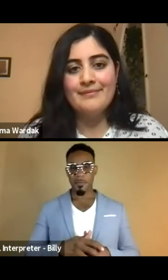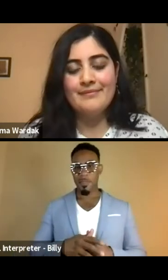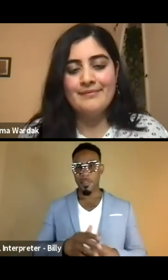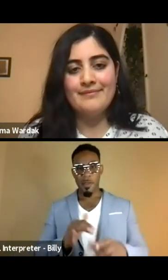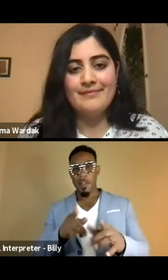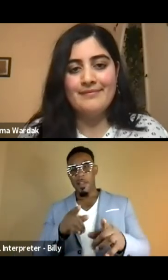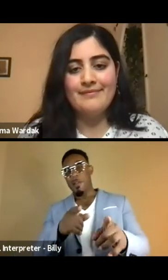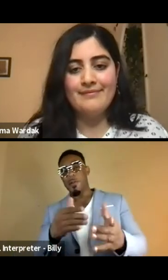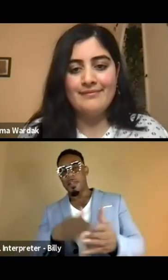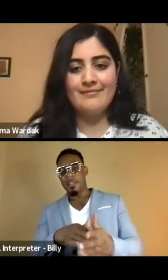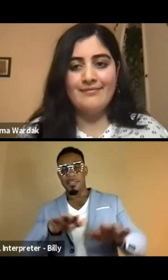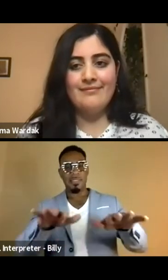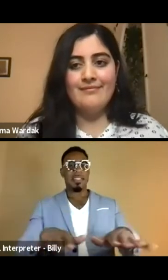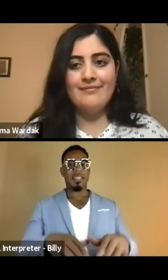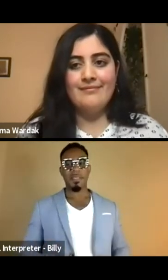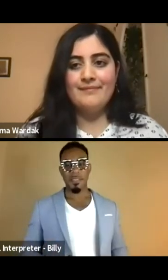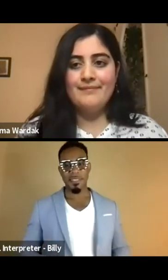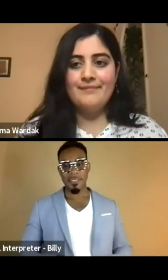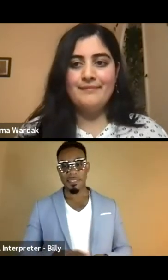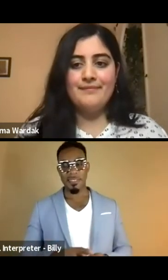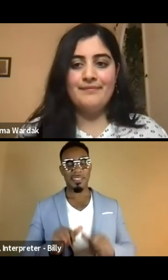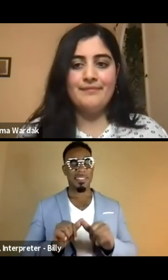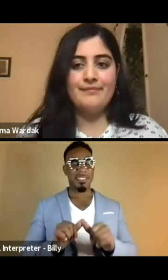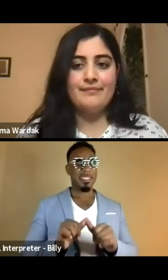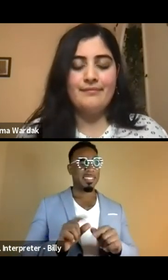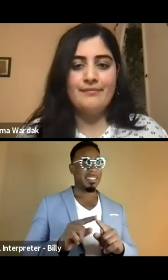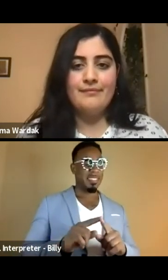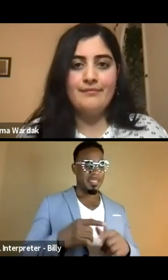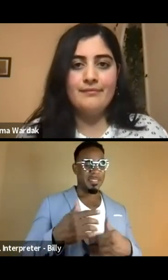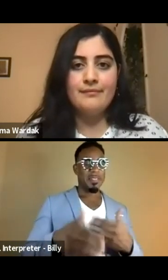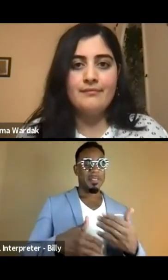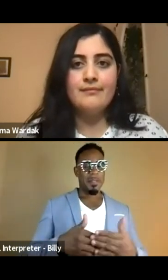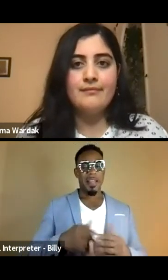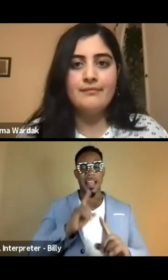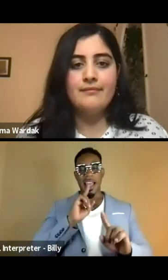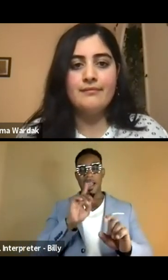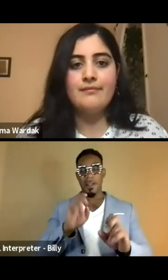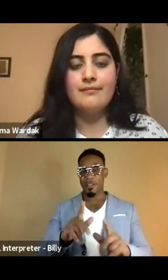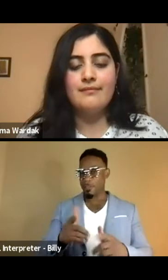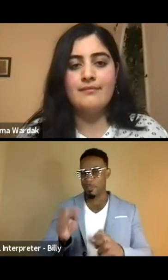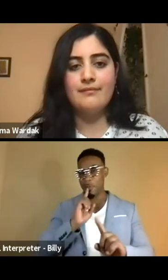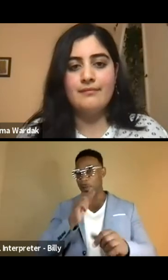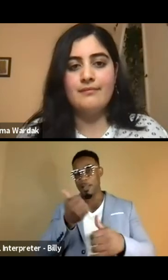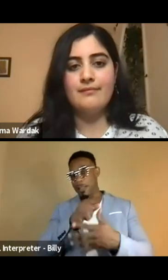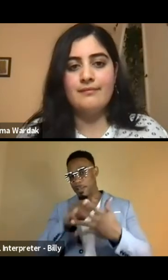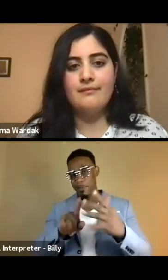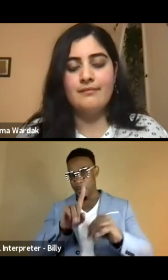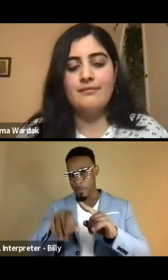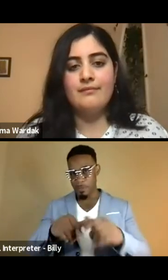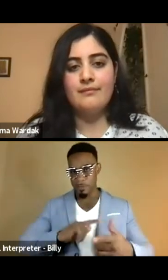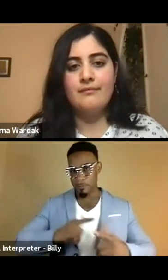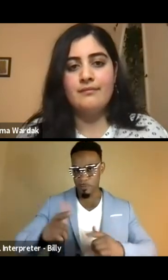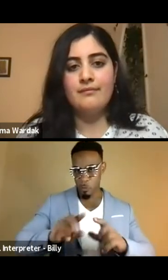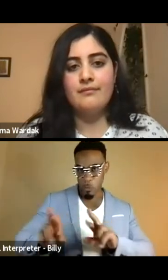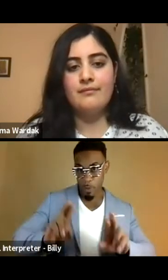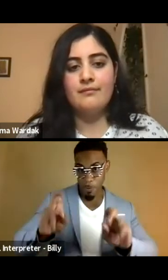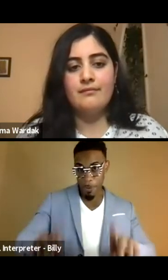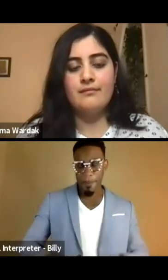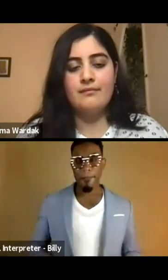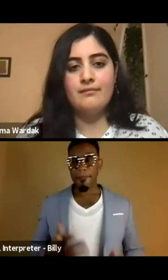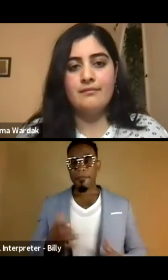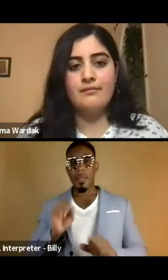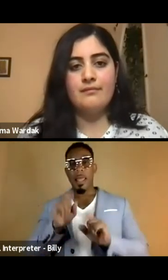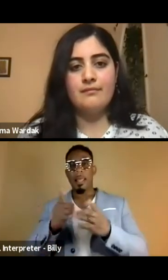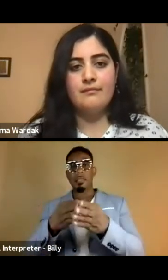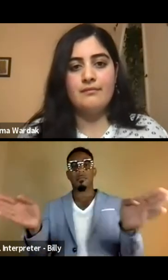let you get settled, um, and continue to continue. Uh, you can respond to this question kind of when you're ready to, but I was